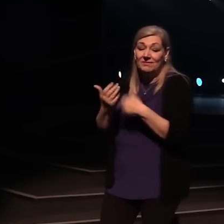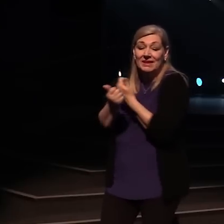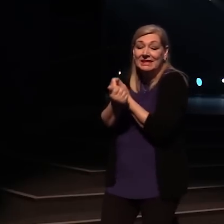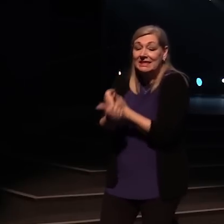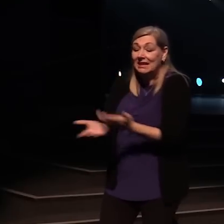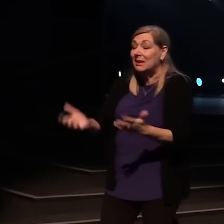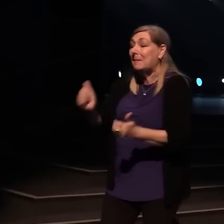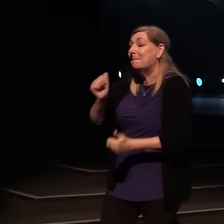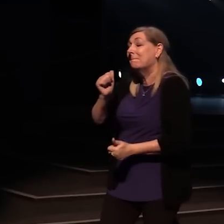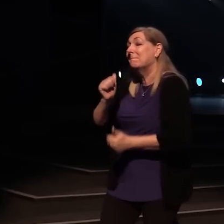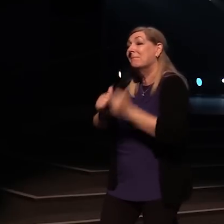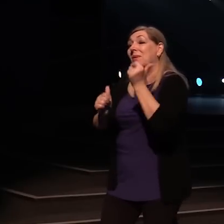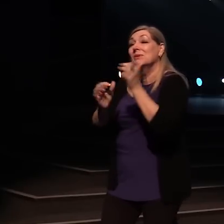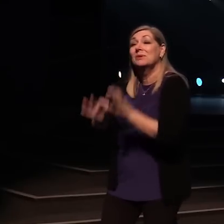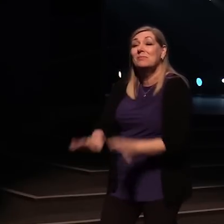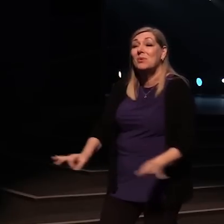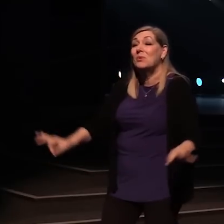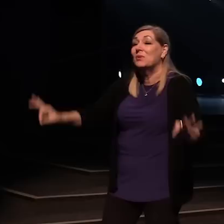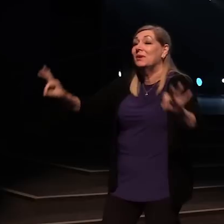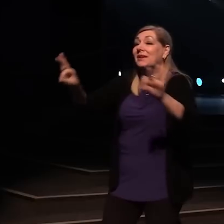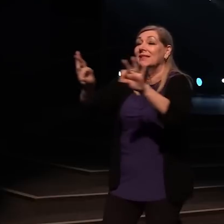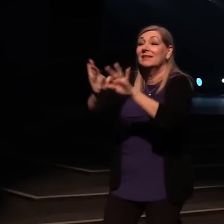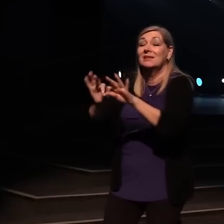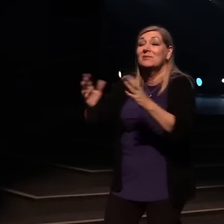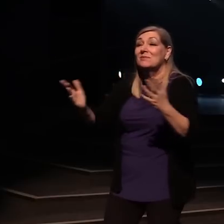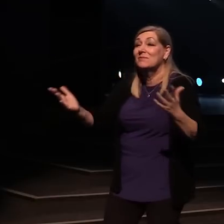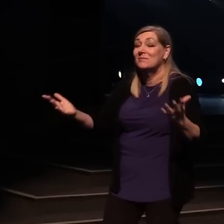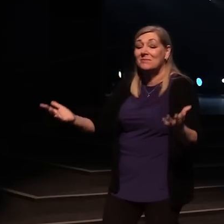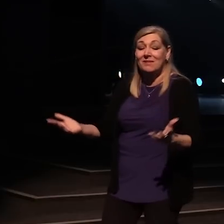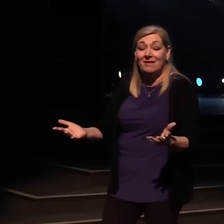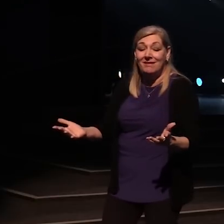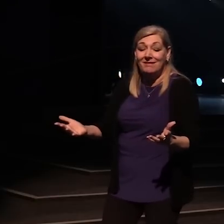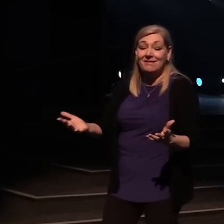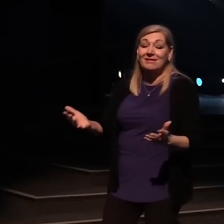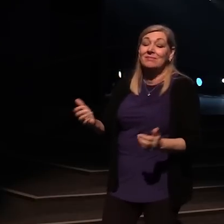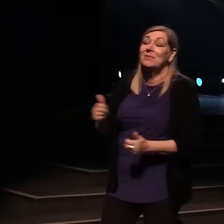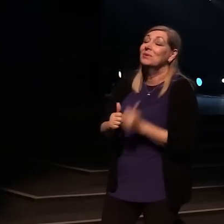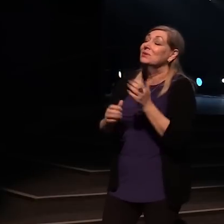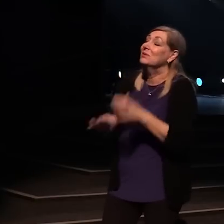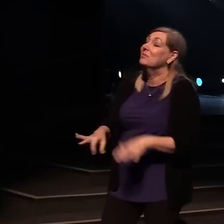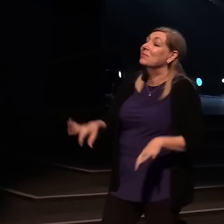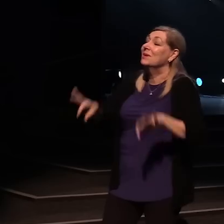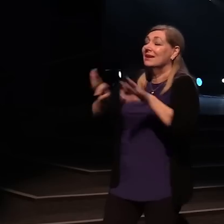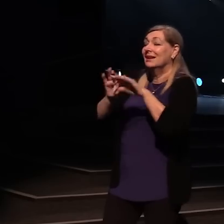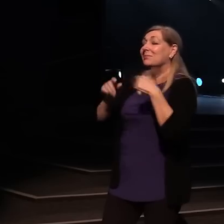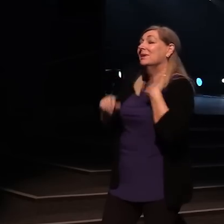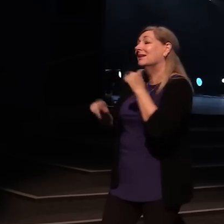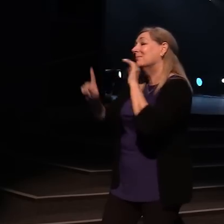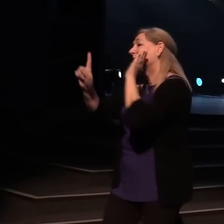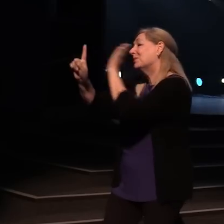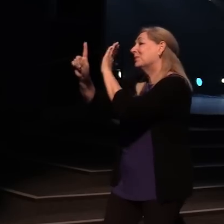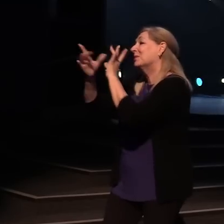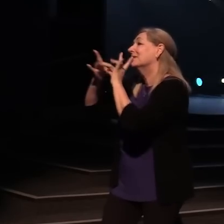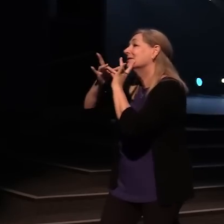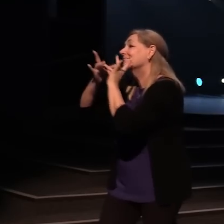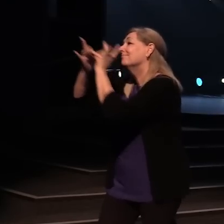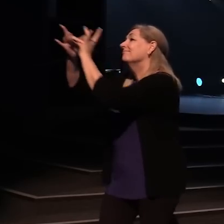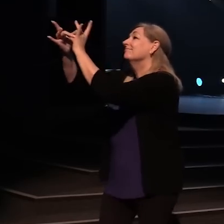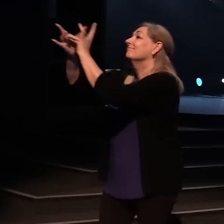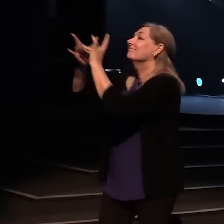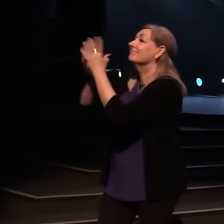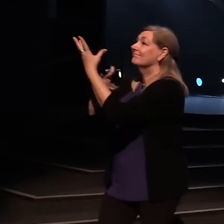more than anything Oh, I am yours,